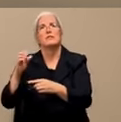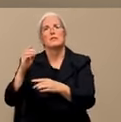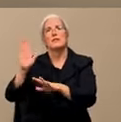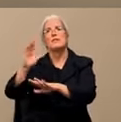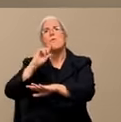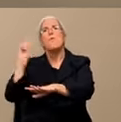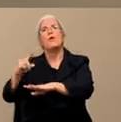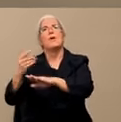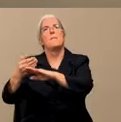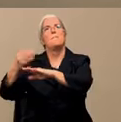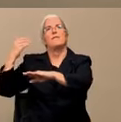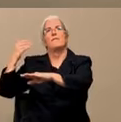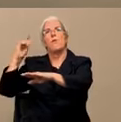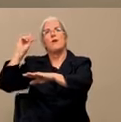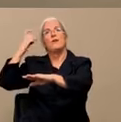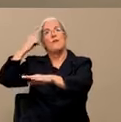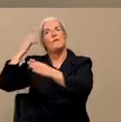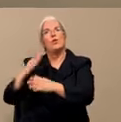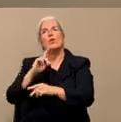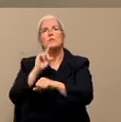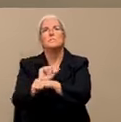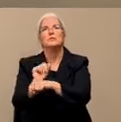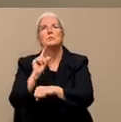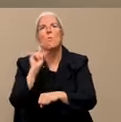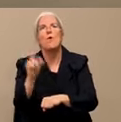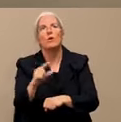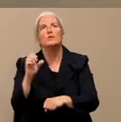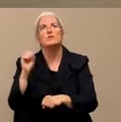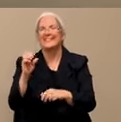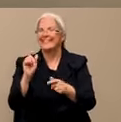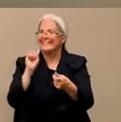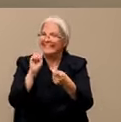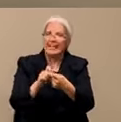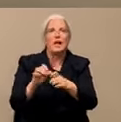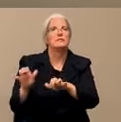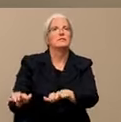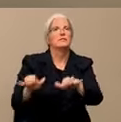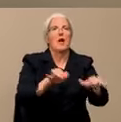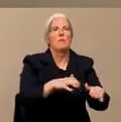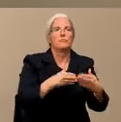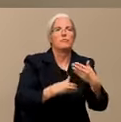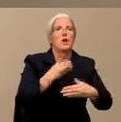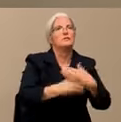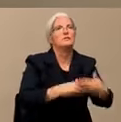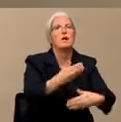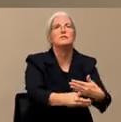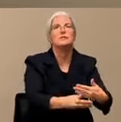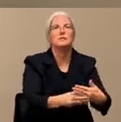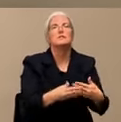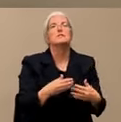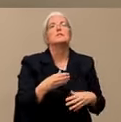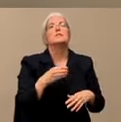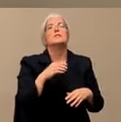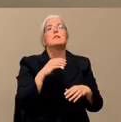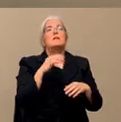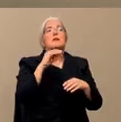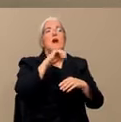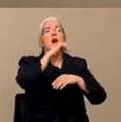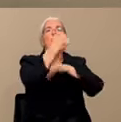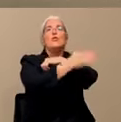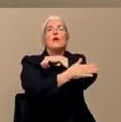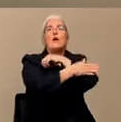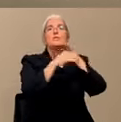issued his order. And this is exactly the same process that they started with there. So they're a few days ahead of us.